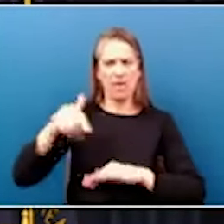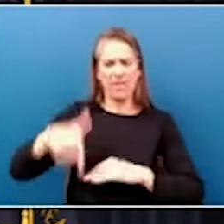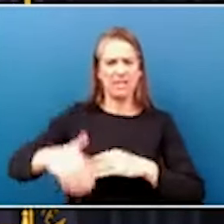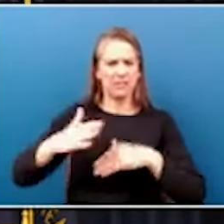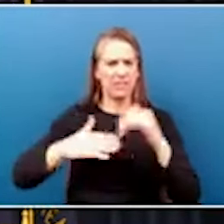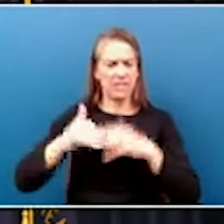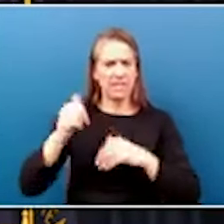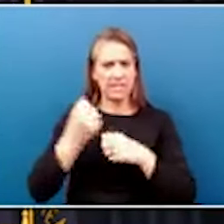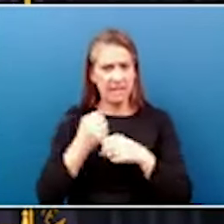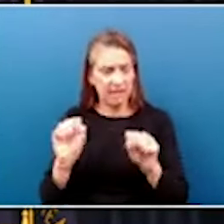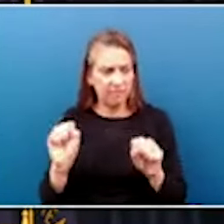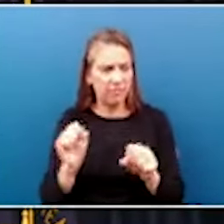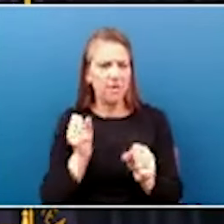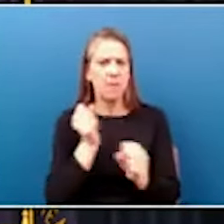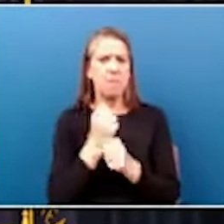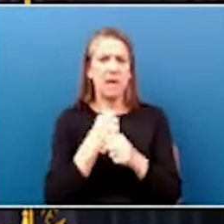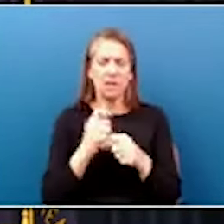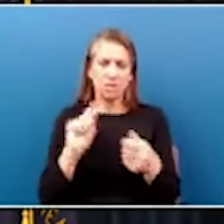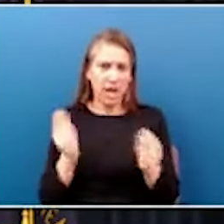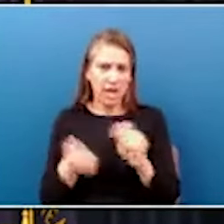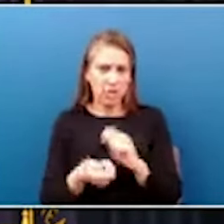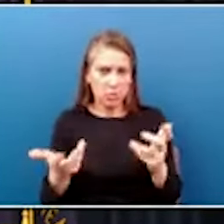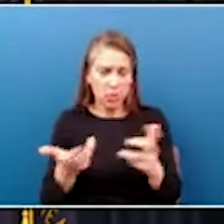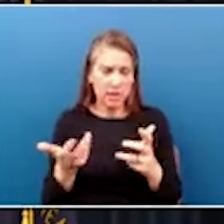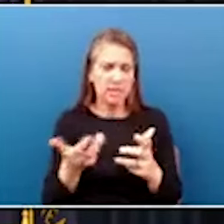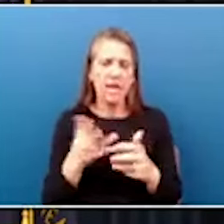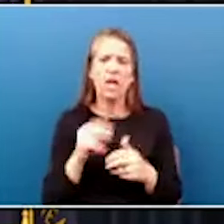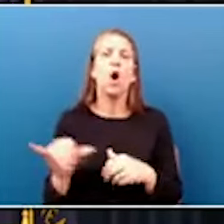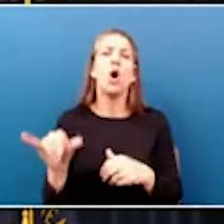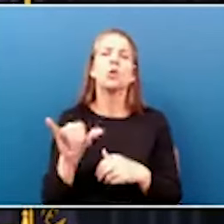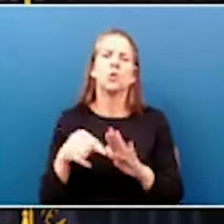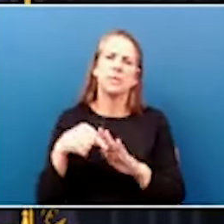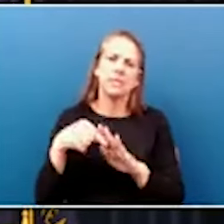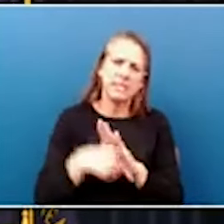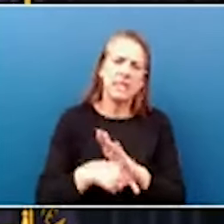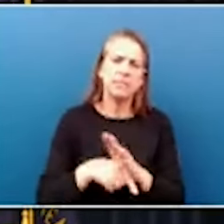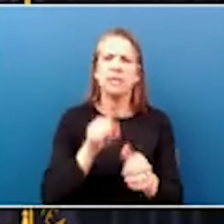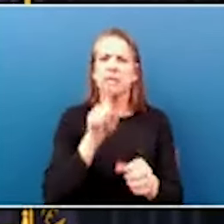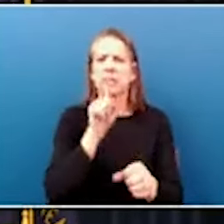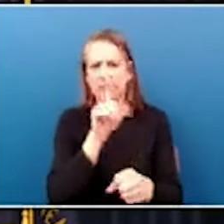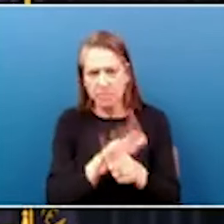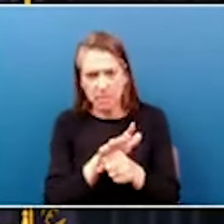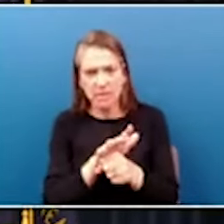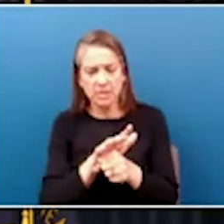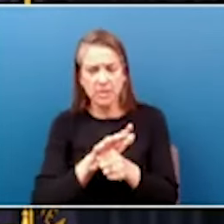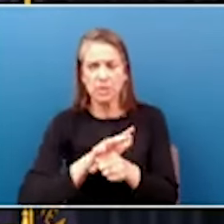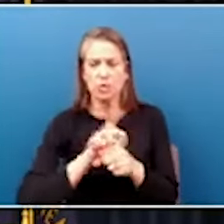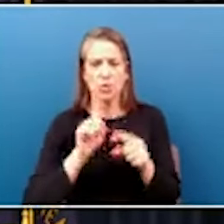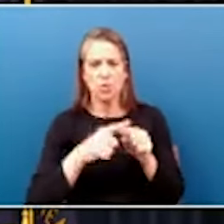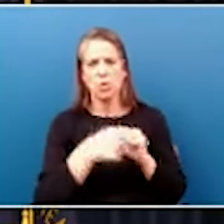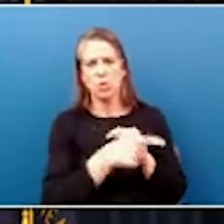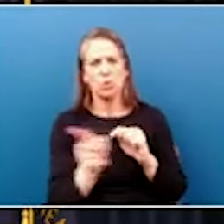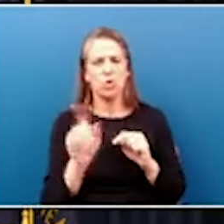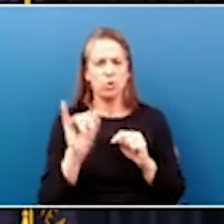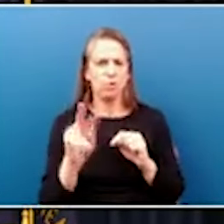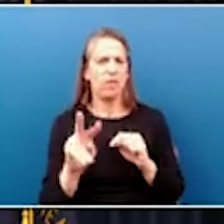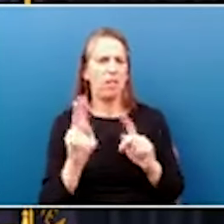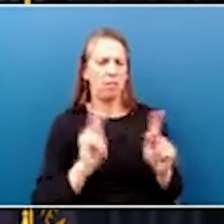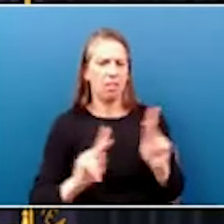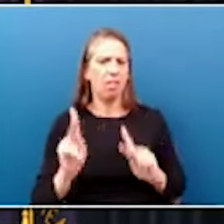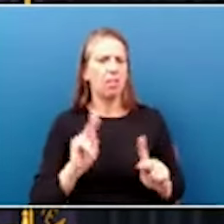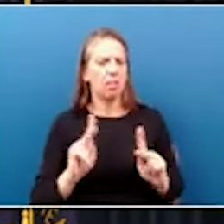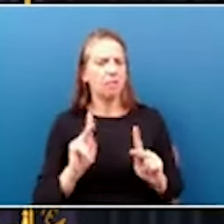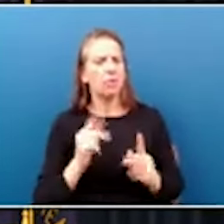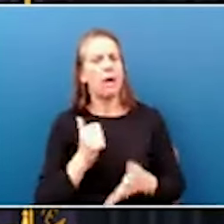to make the changes we need to make, but also a deep commitment to these juveniles to trying to help